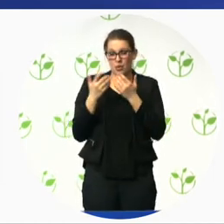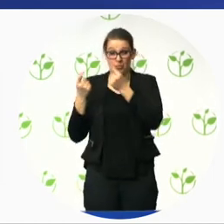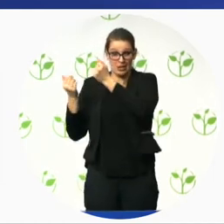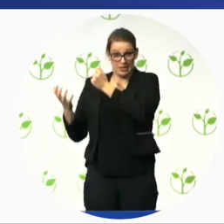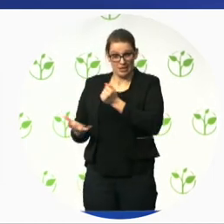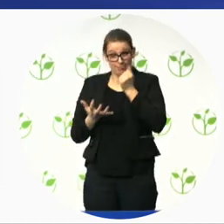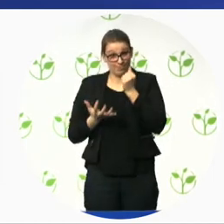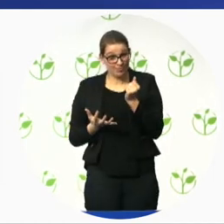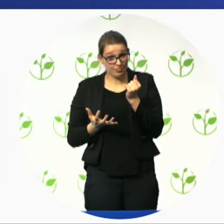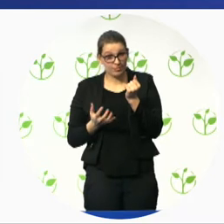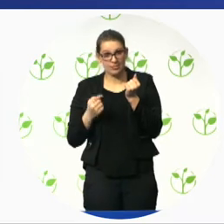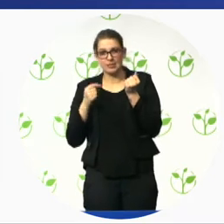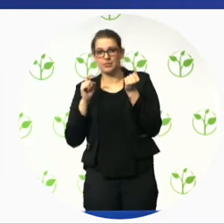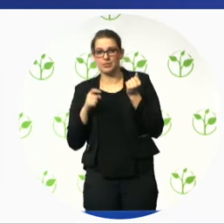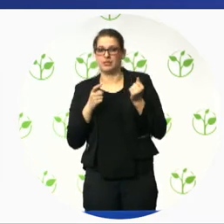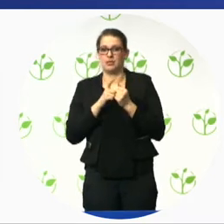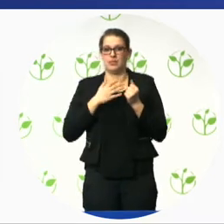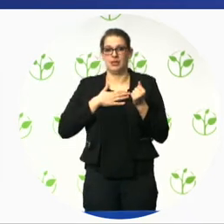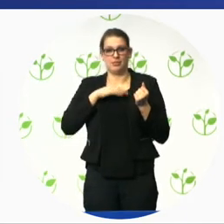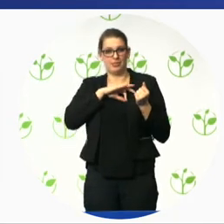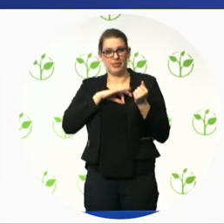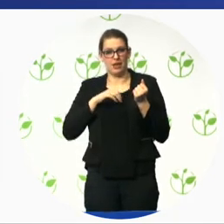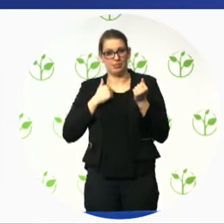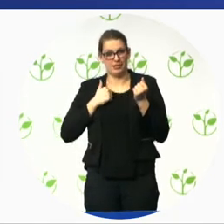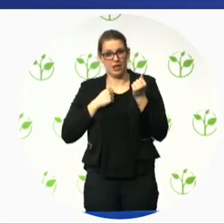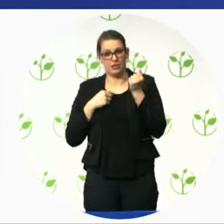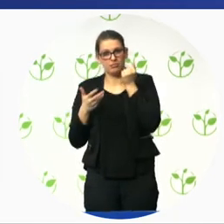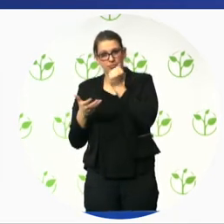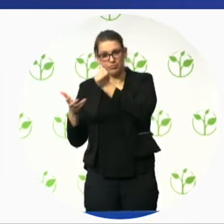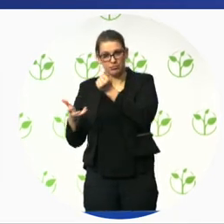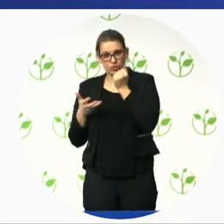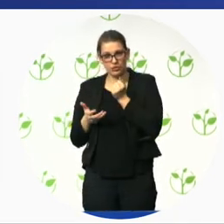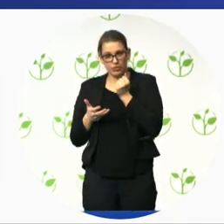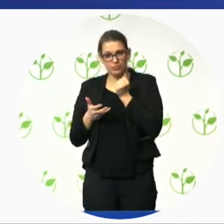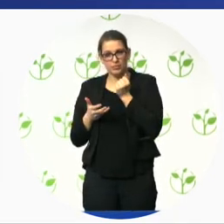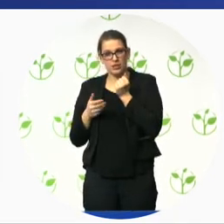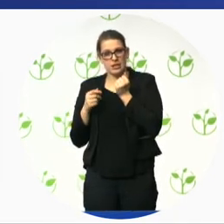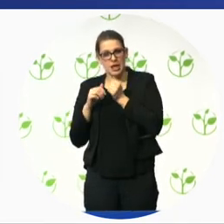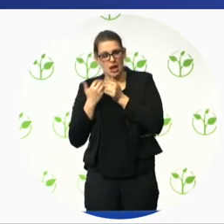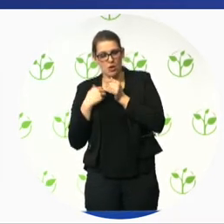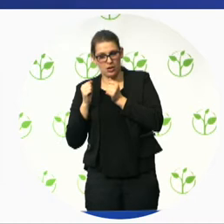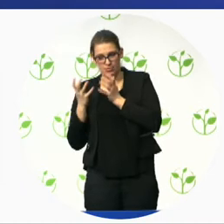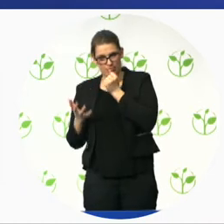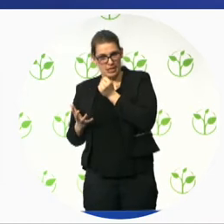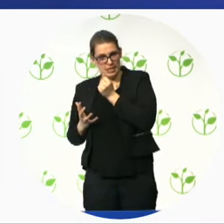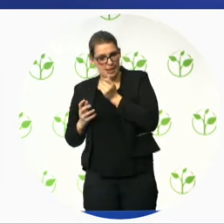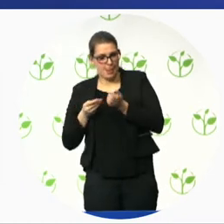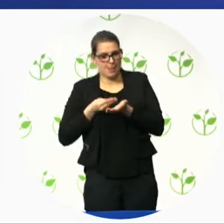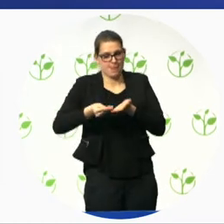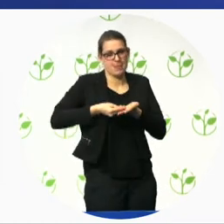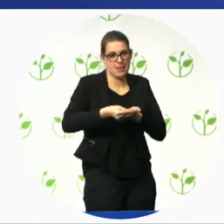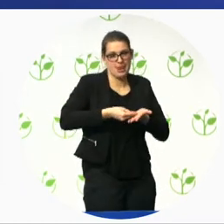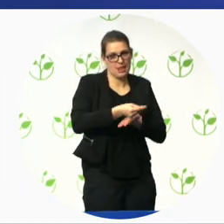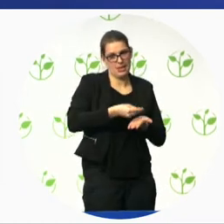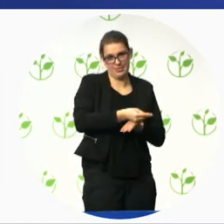out of the private sector now that has given us the money that we can implement it now but I can bring it together with the